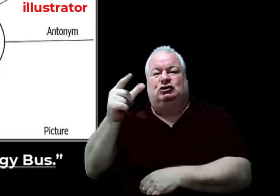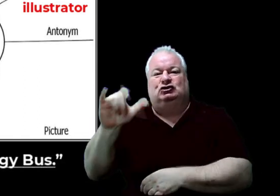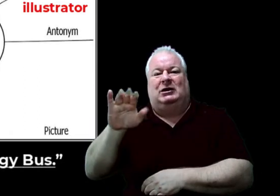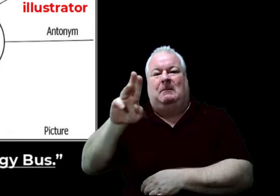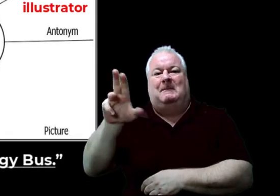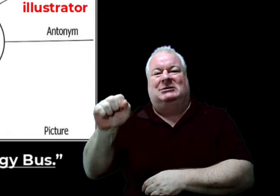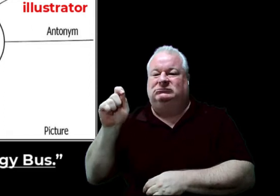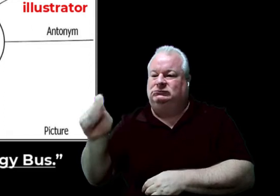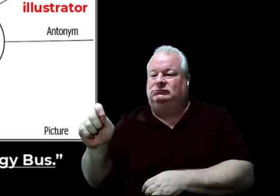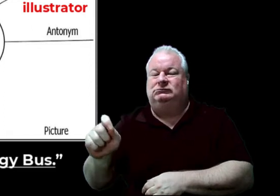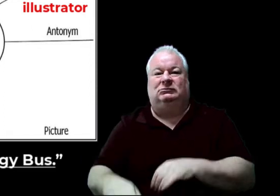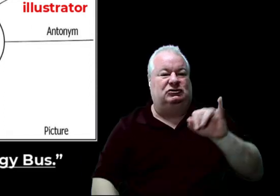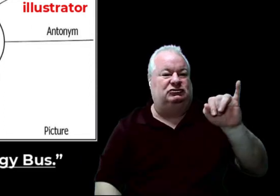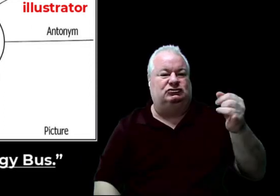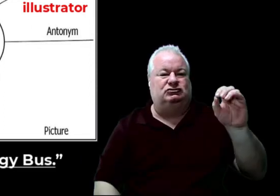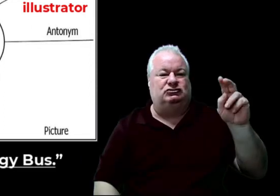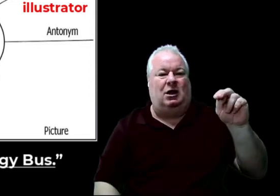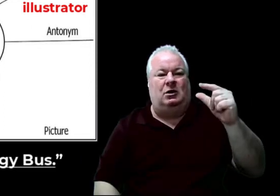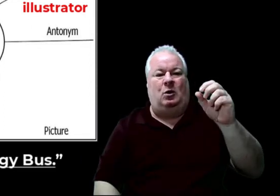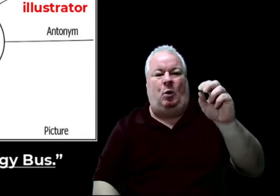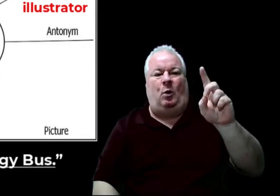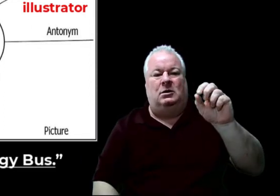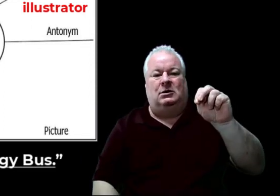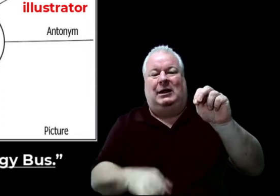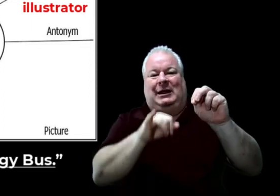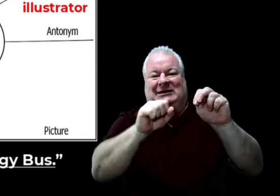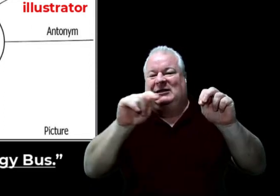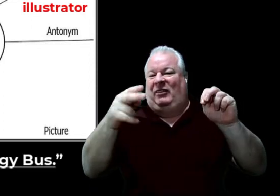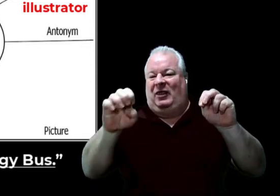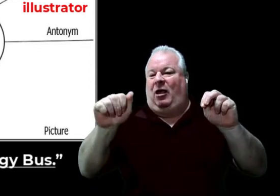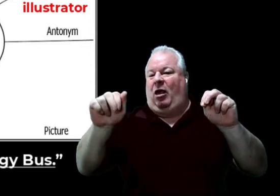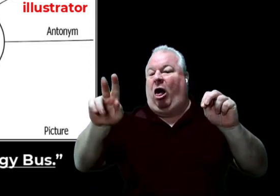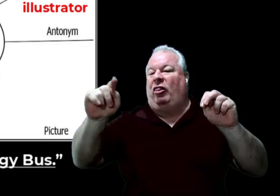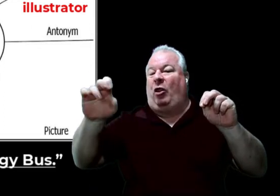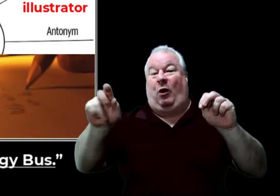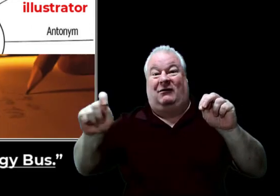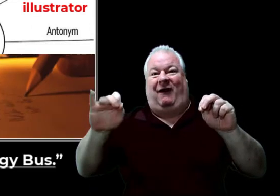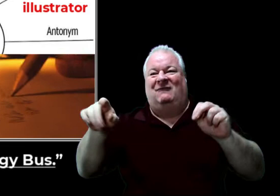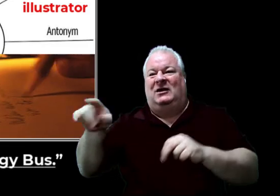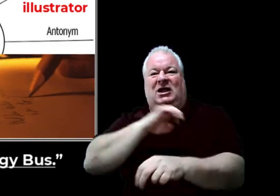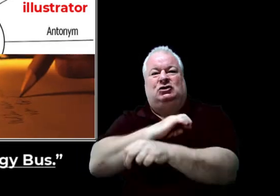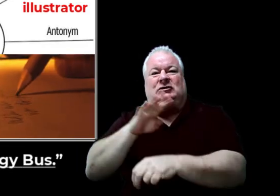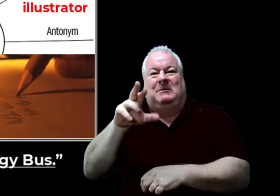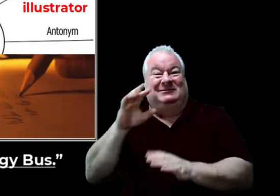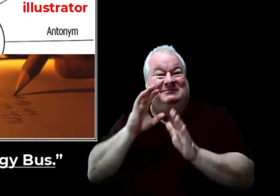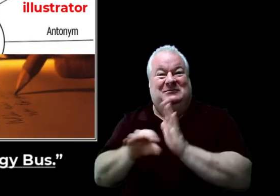John Gordon is the author of the energy bus. Here's a picture